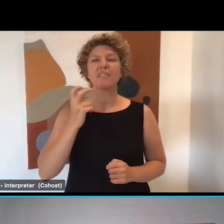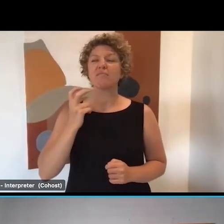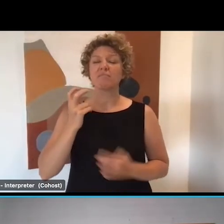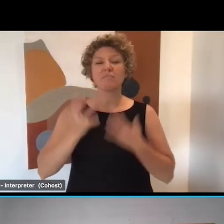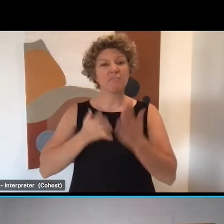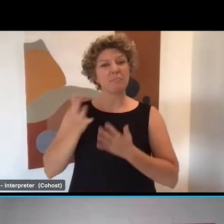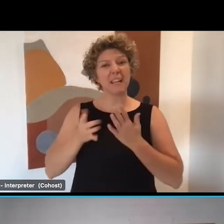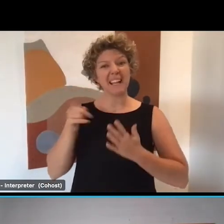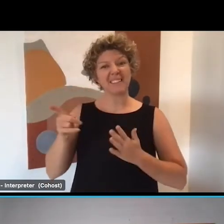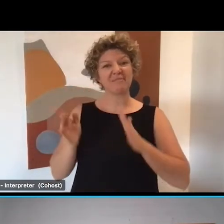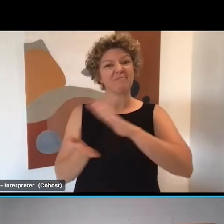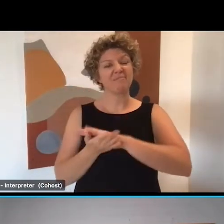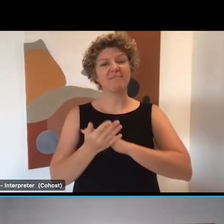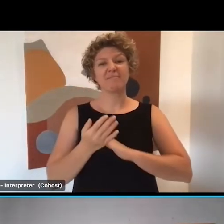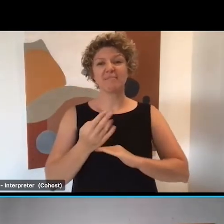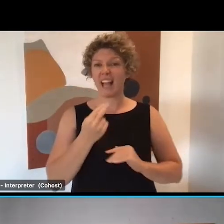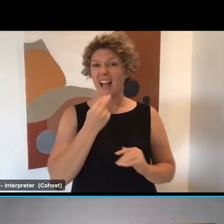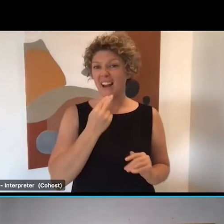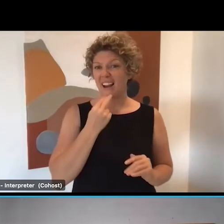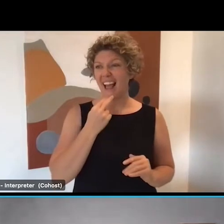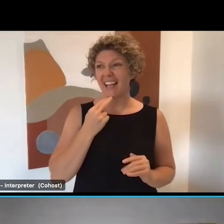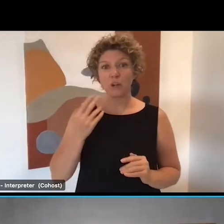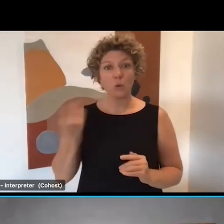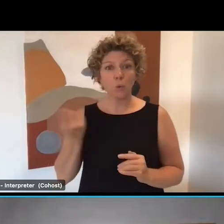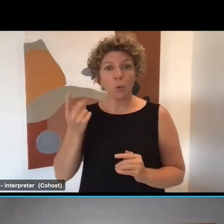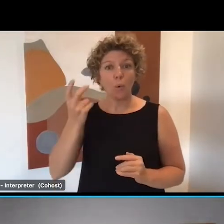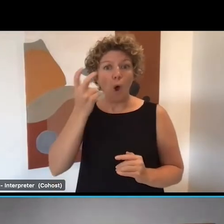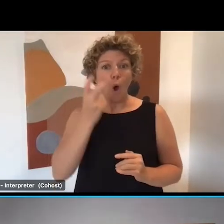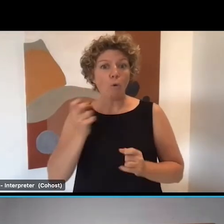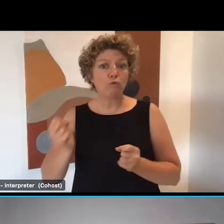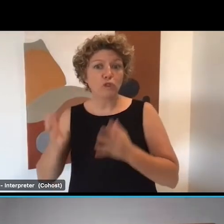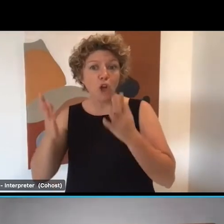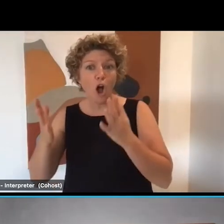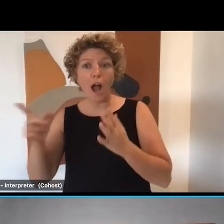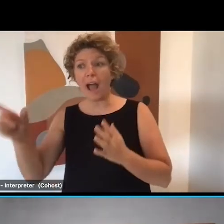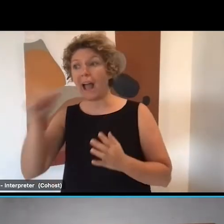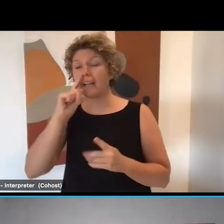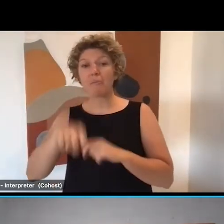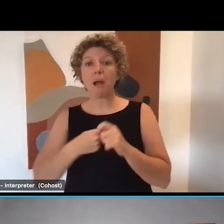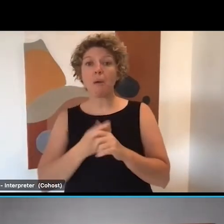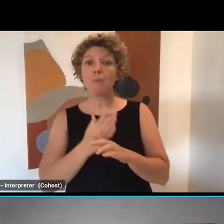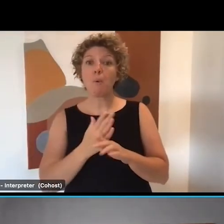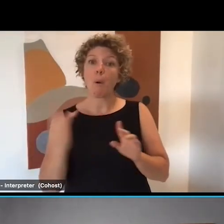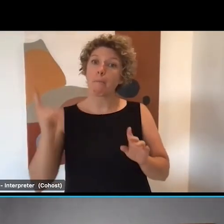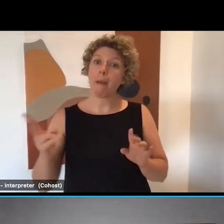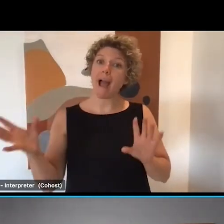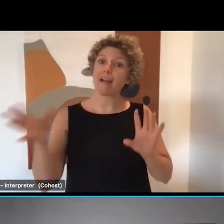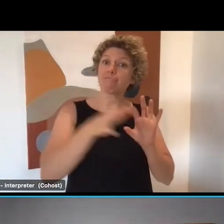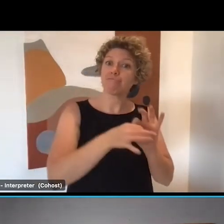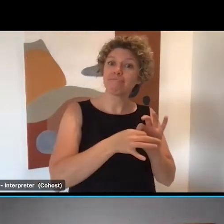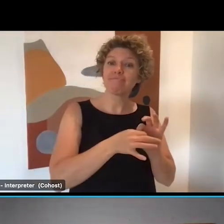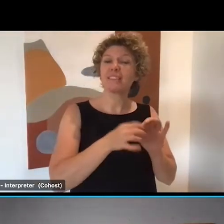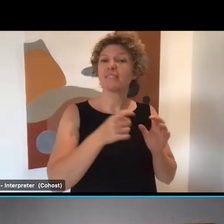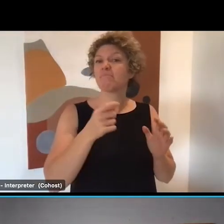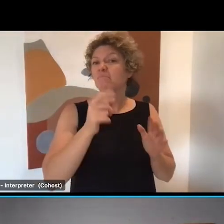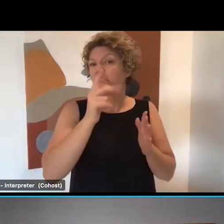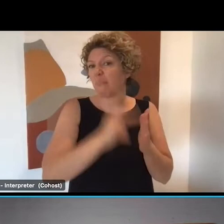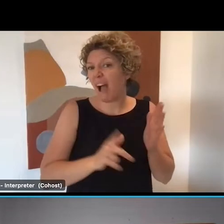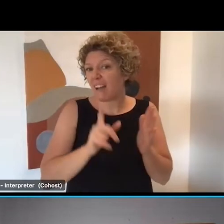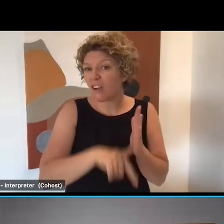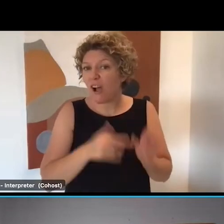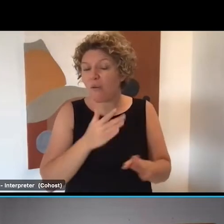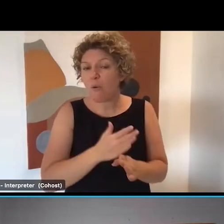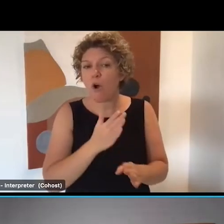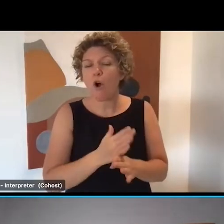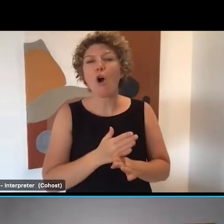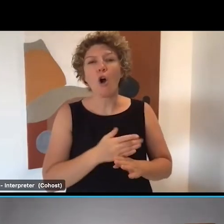back into the sector for part time work opportunities and to relieve the stress on your current workforce. This has included case studies and